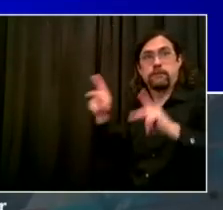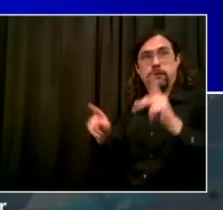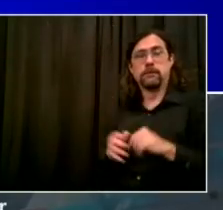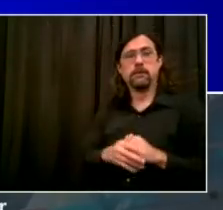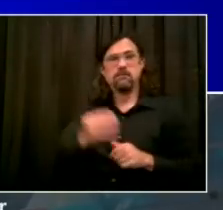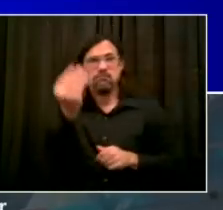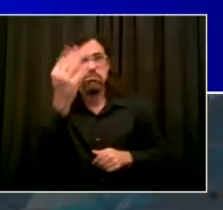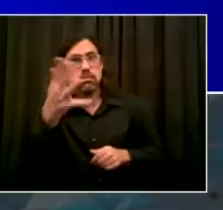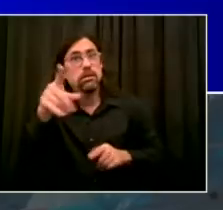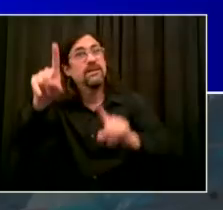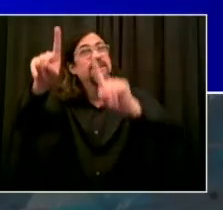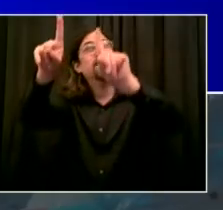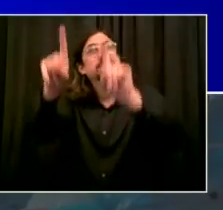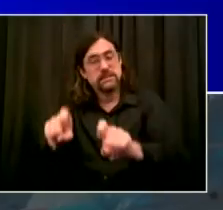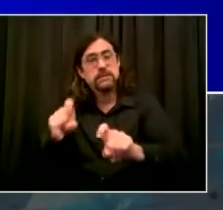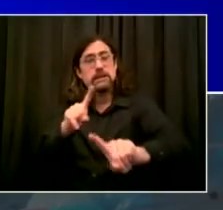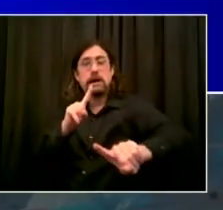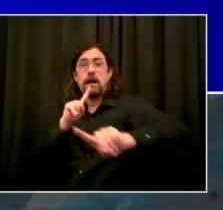test.